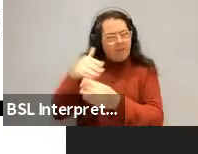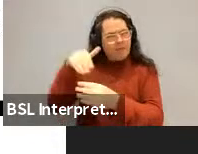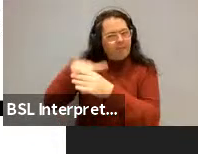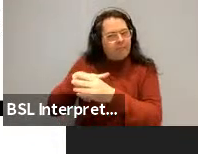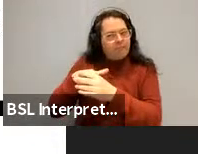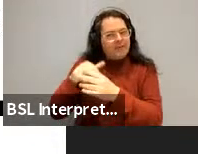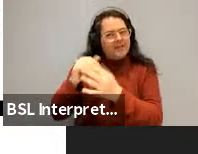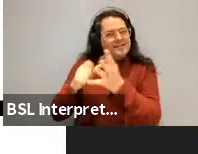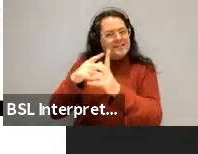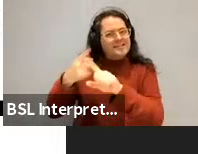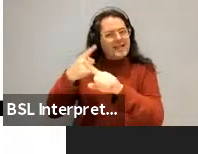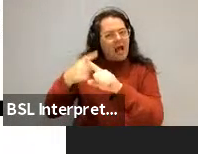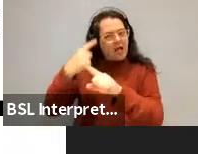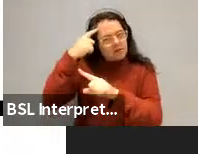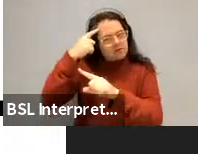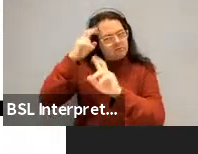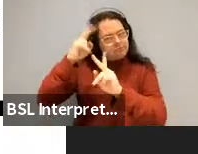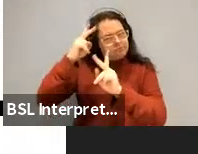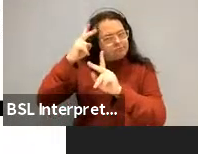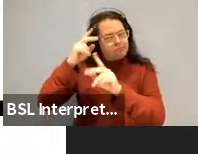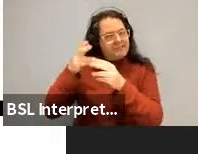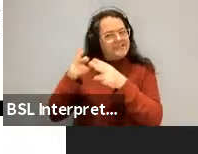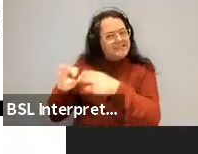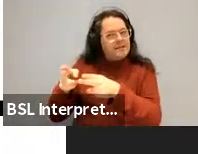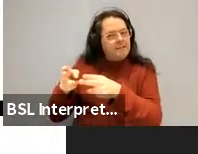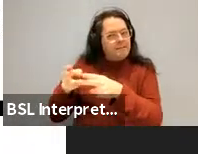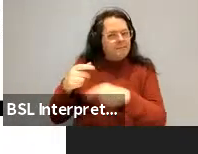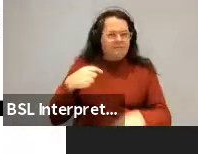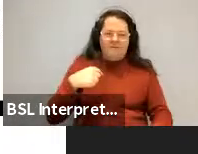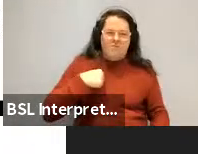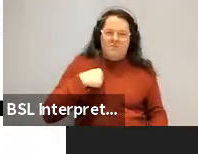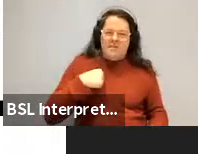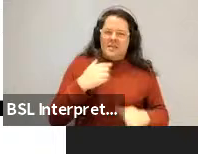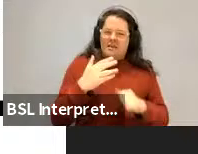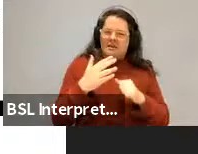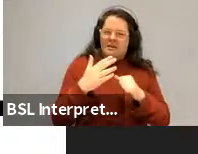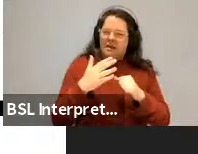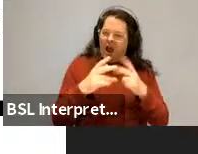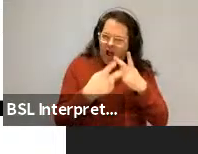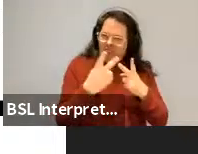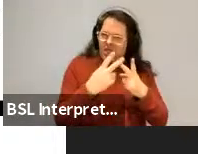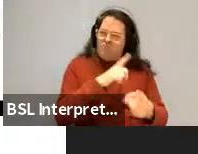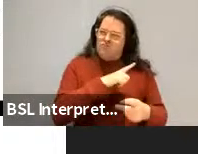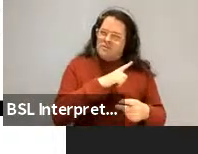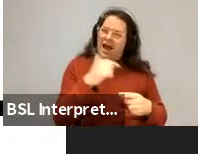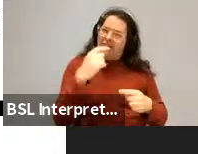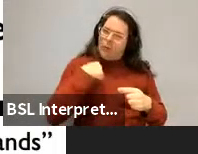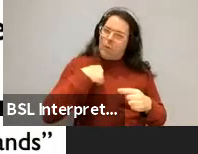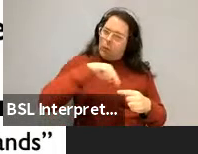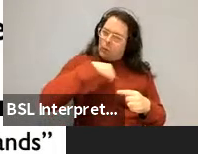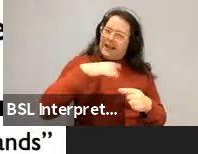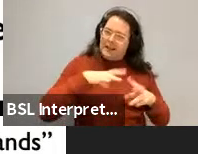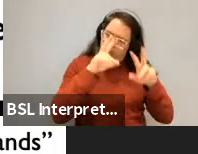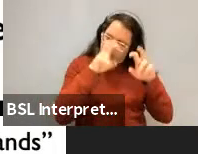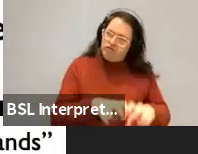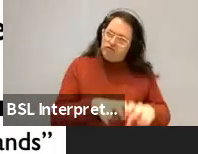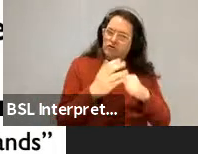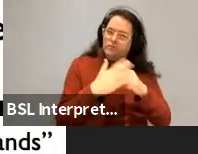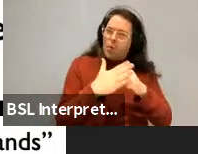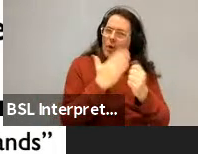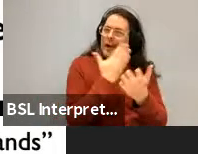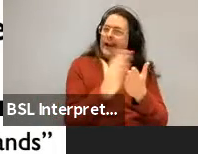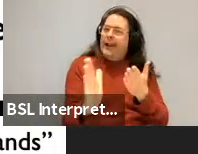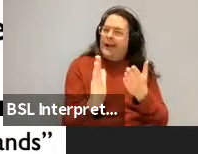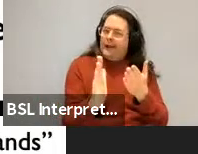based on a vague simplicity metric for the whole grammar, which isn't really spelled out. That's my, again, I say these strong things sometimes. And so,